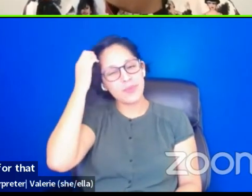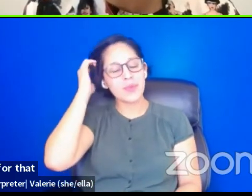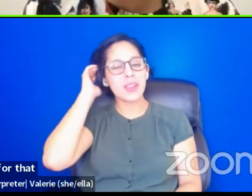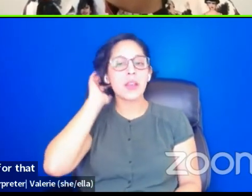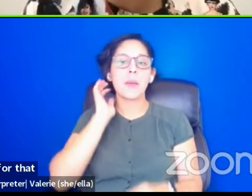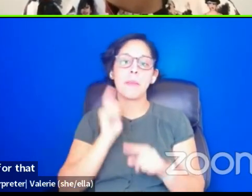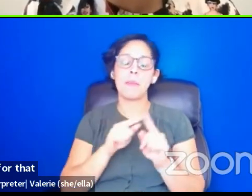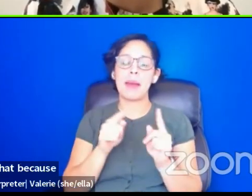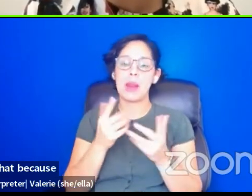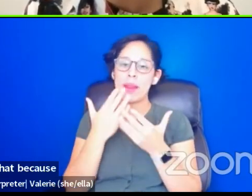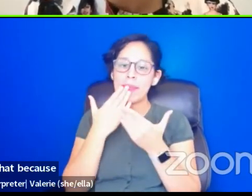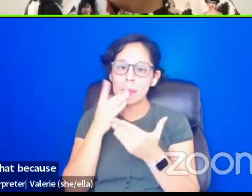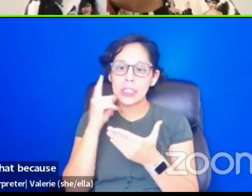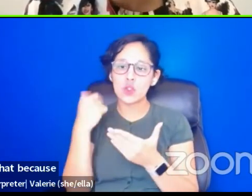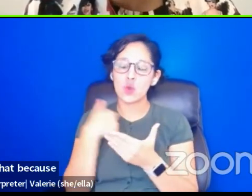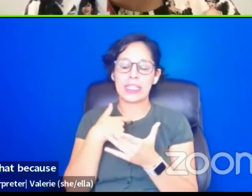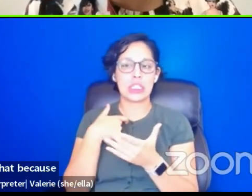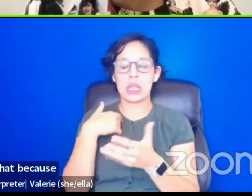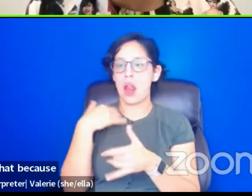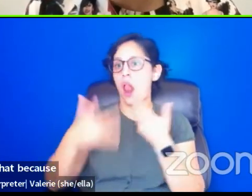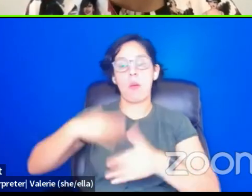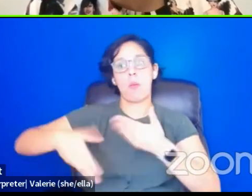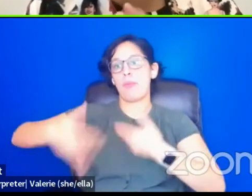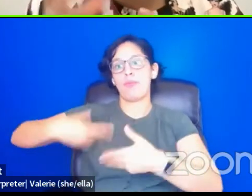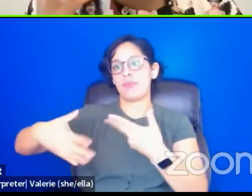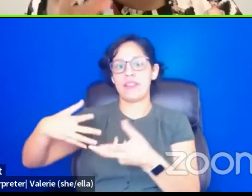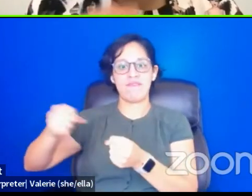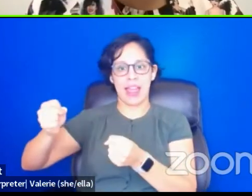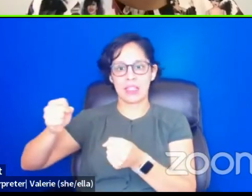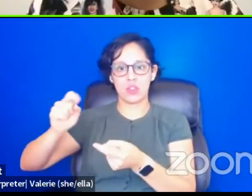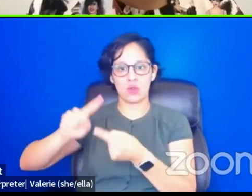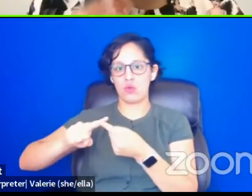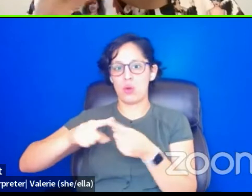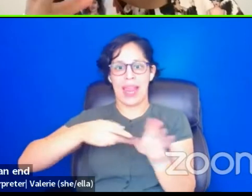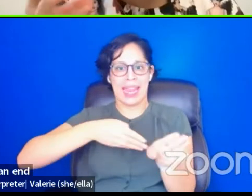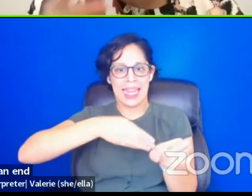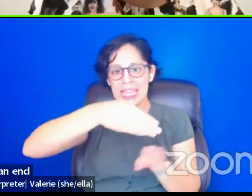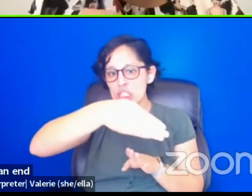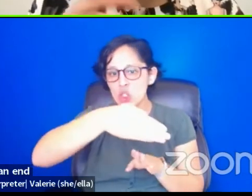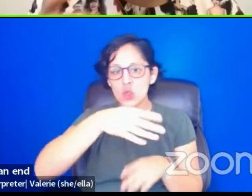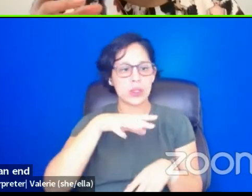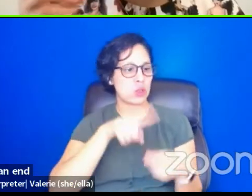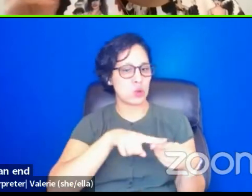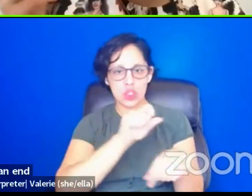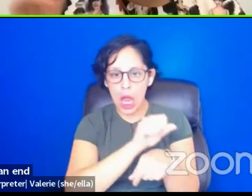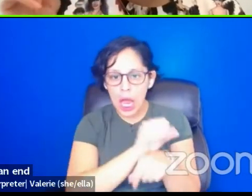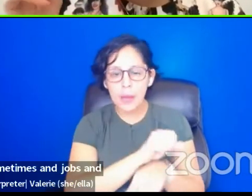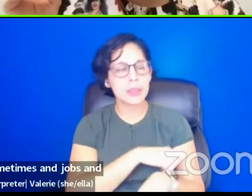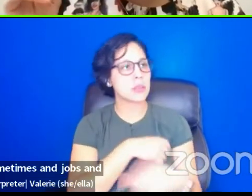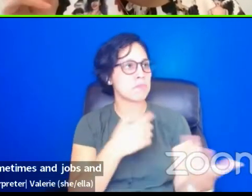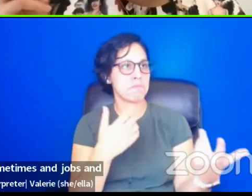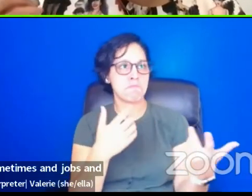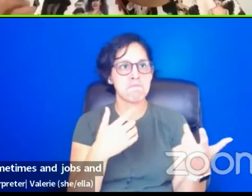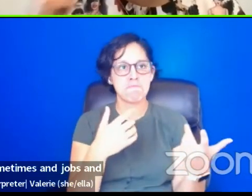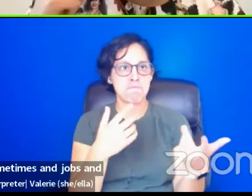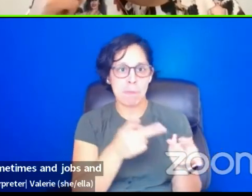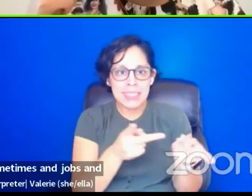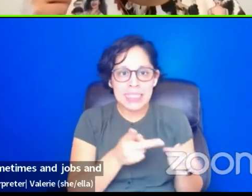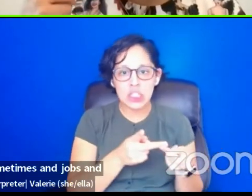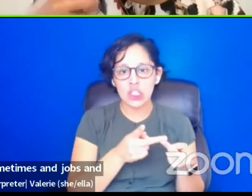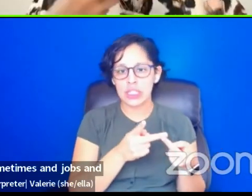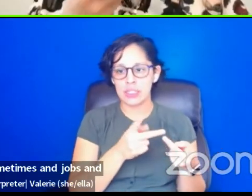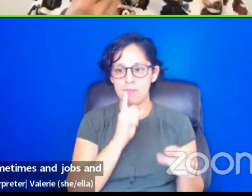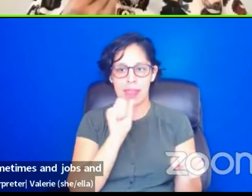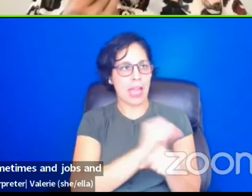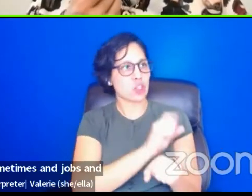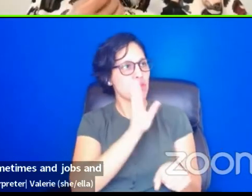so, so fast to an industry sometimes and to jobs and work that we think will actually